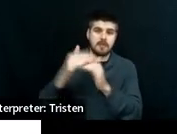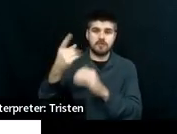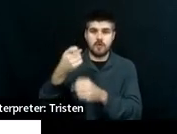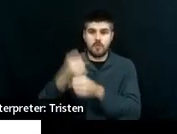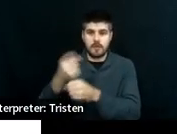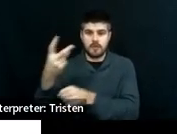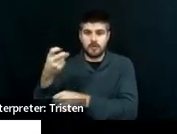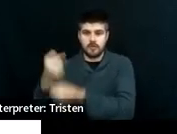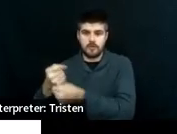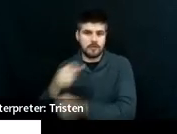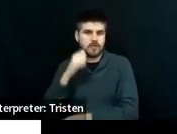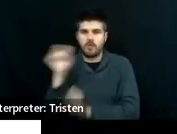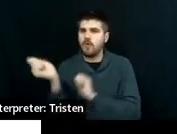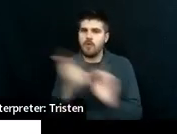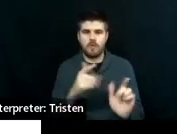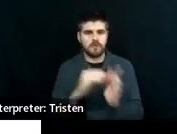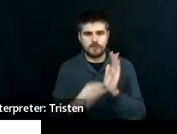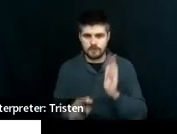Not all students.